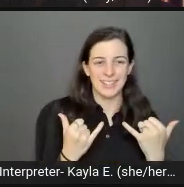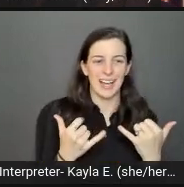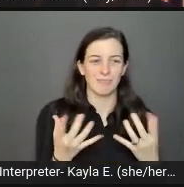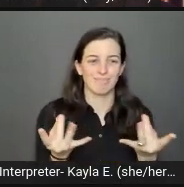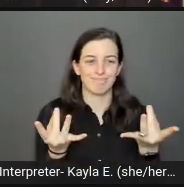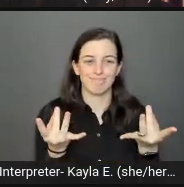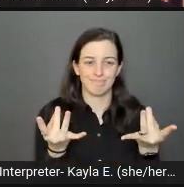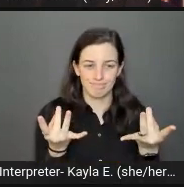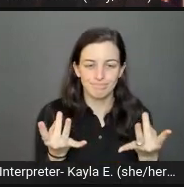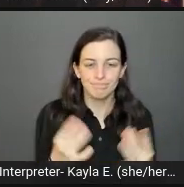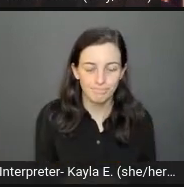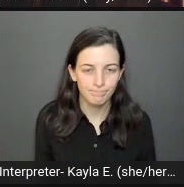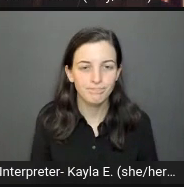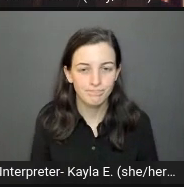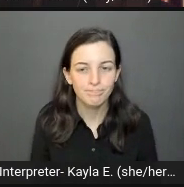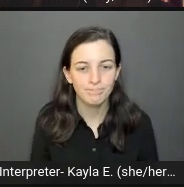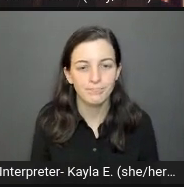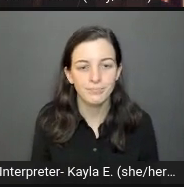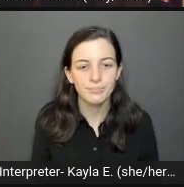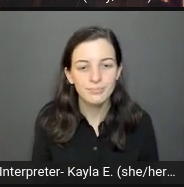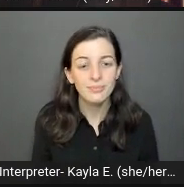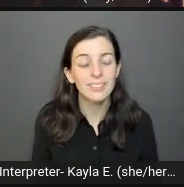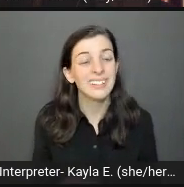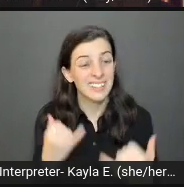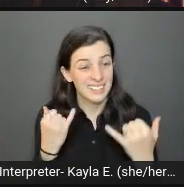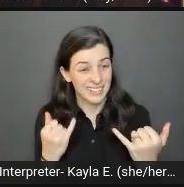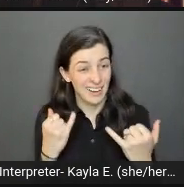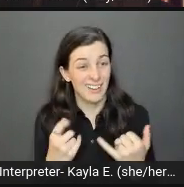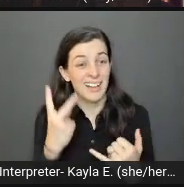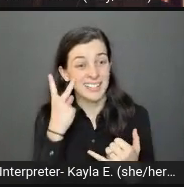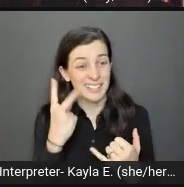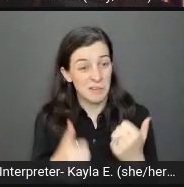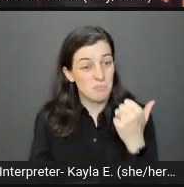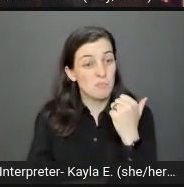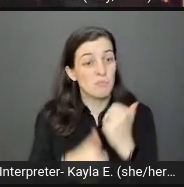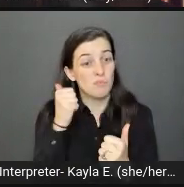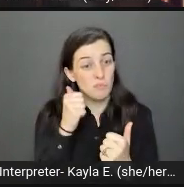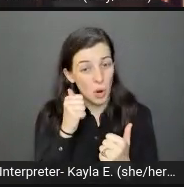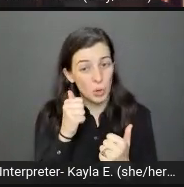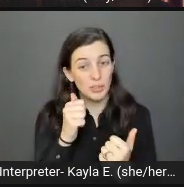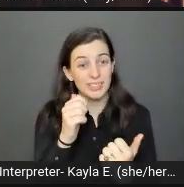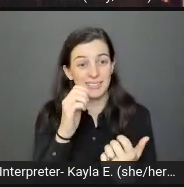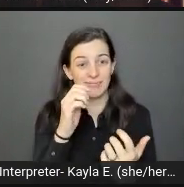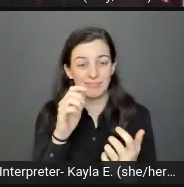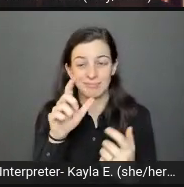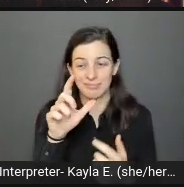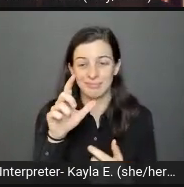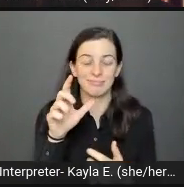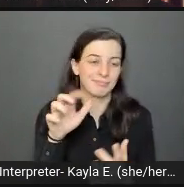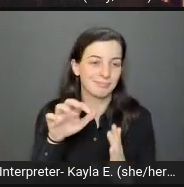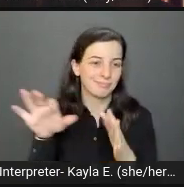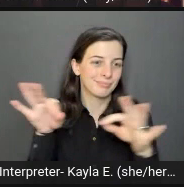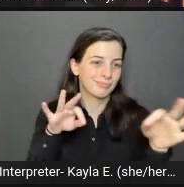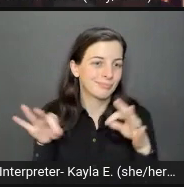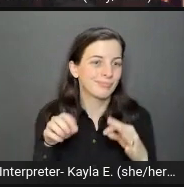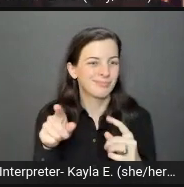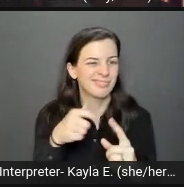Primarily, I see image links that are text based. I discourage this practice with every accessible fiber in my body.